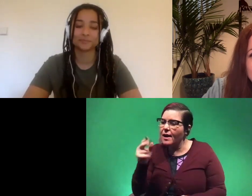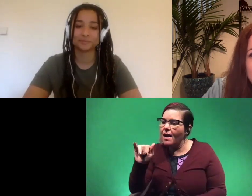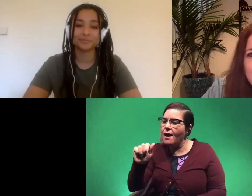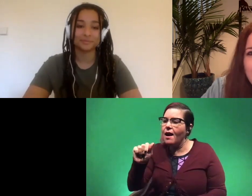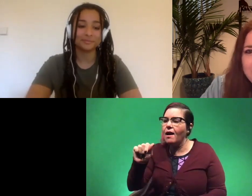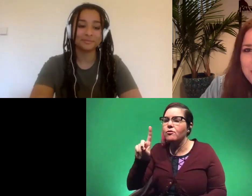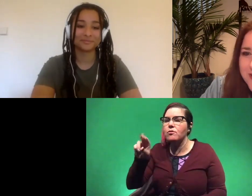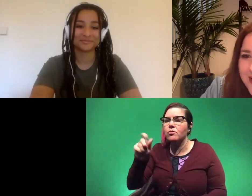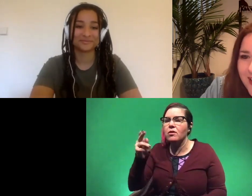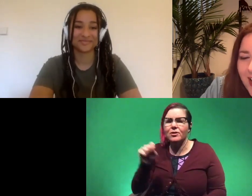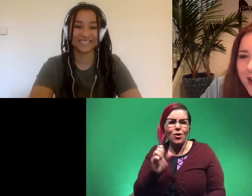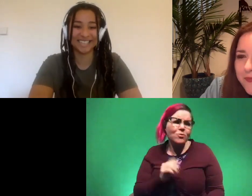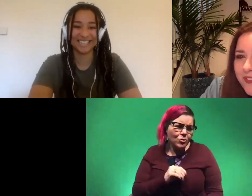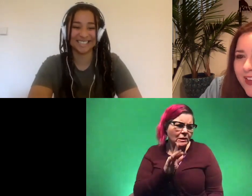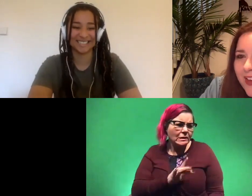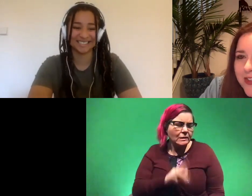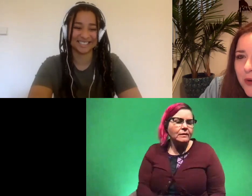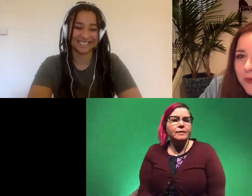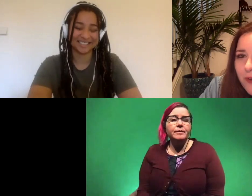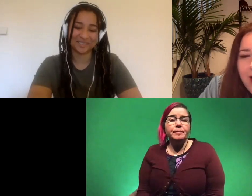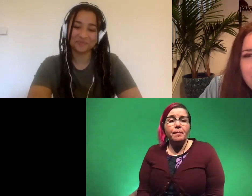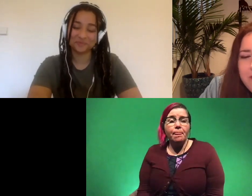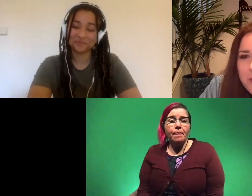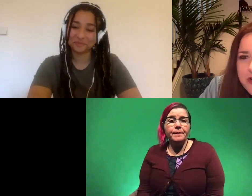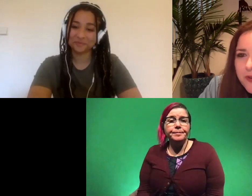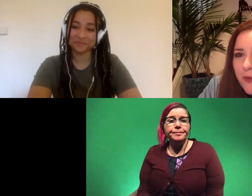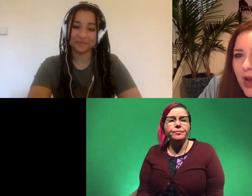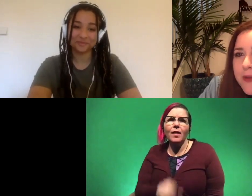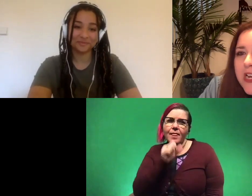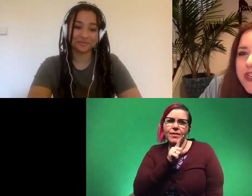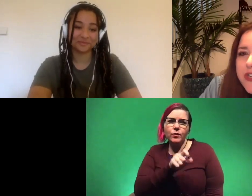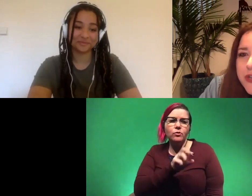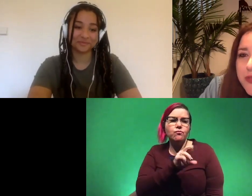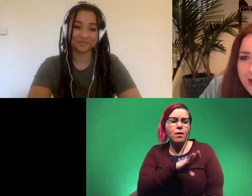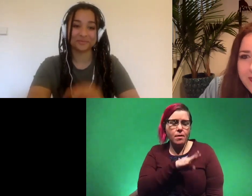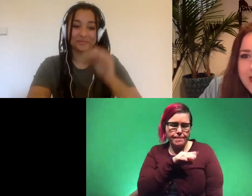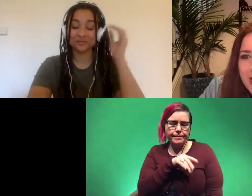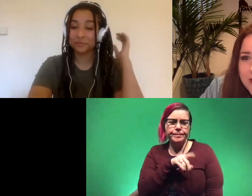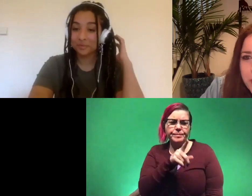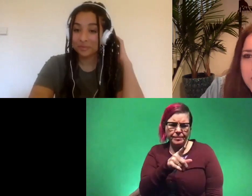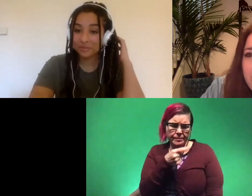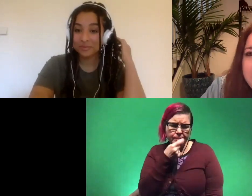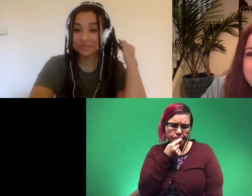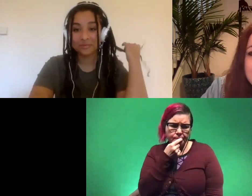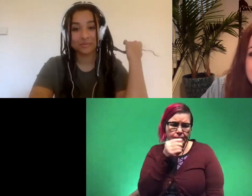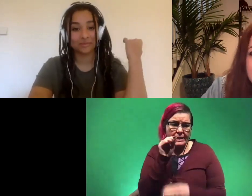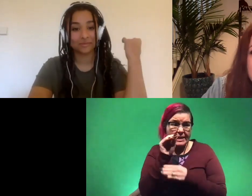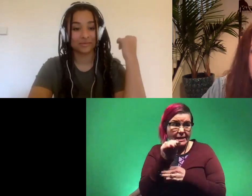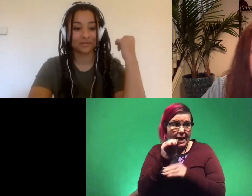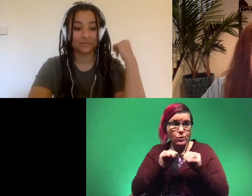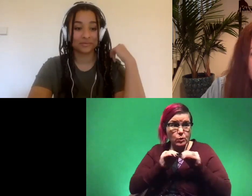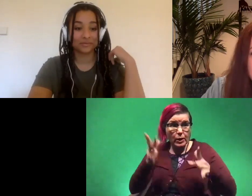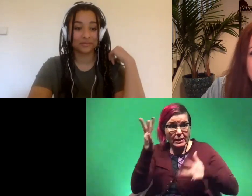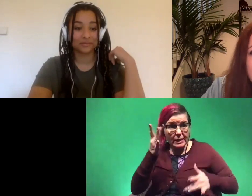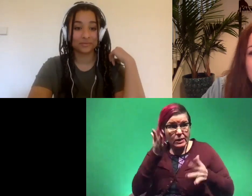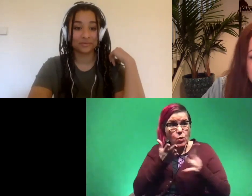yeah poor hadrosaurs um so i love this question from rob do you think that dinosaurs spread diseases through